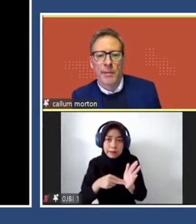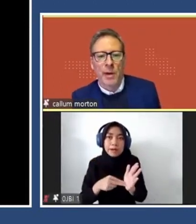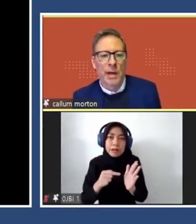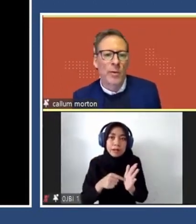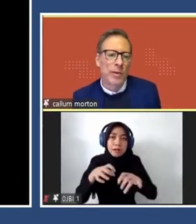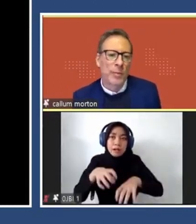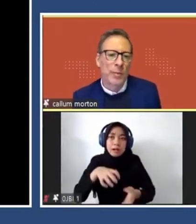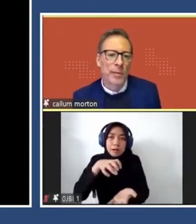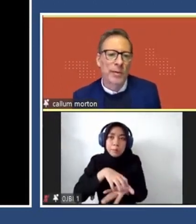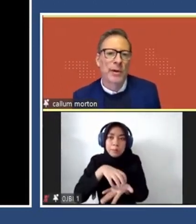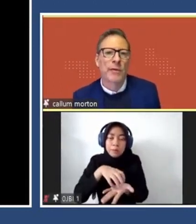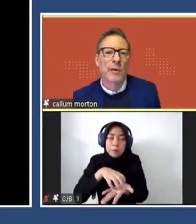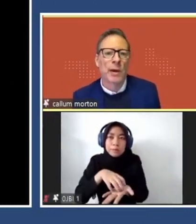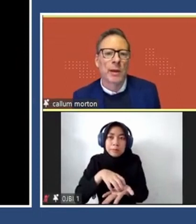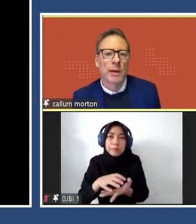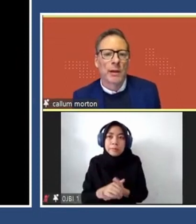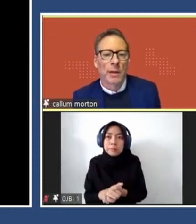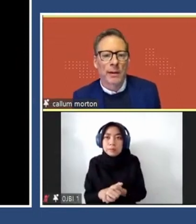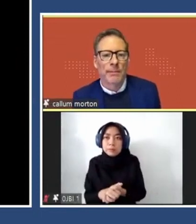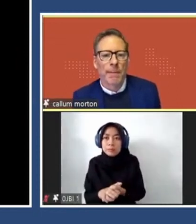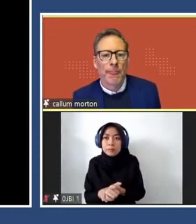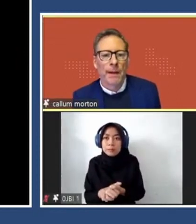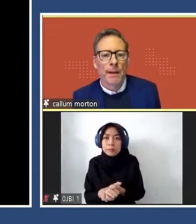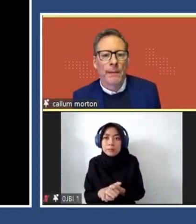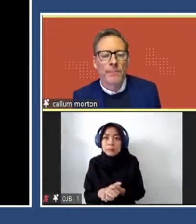something that might otherwise appear beside a freeway.